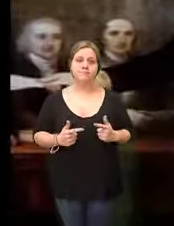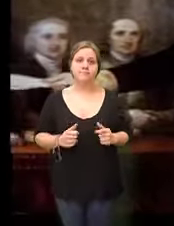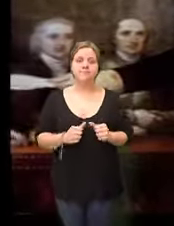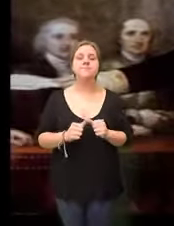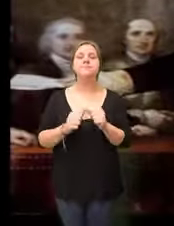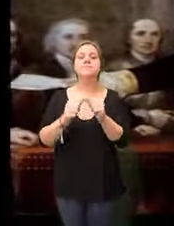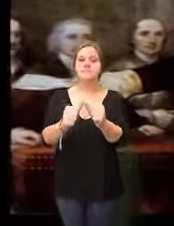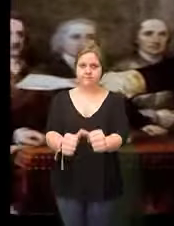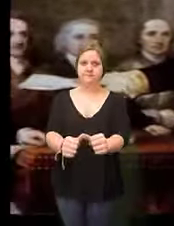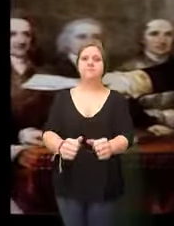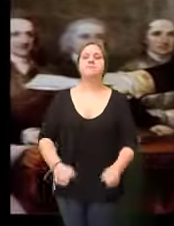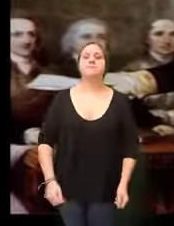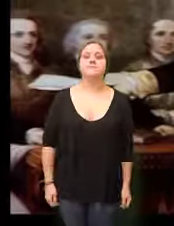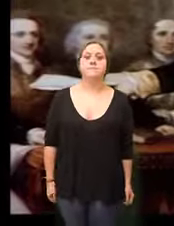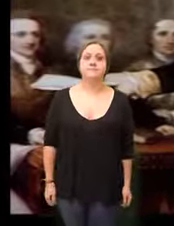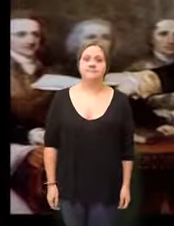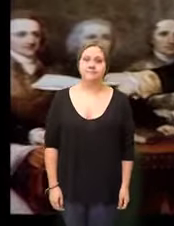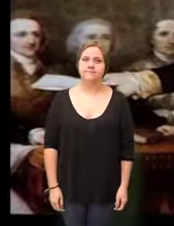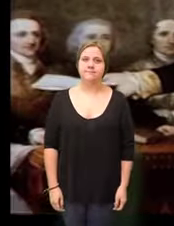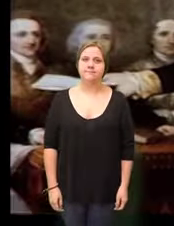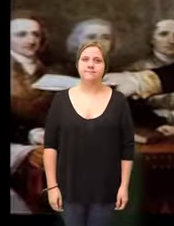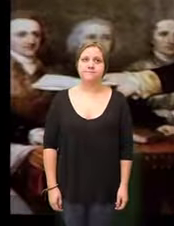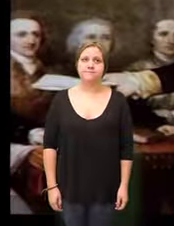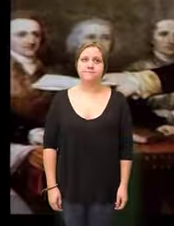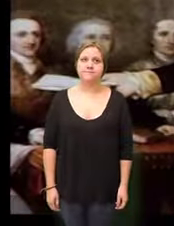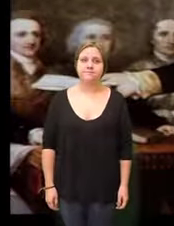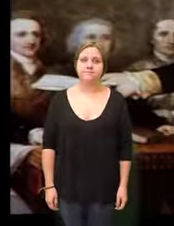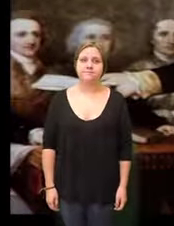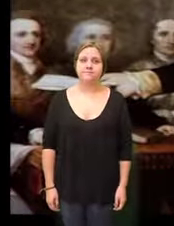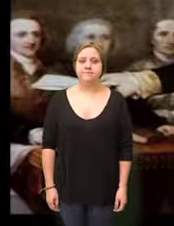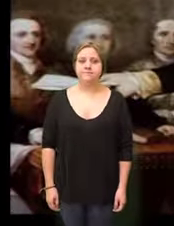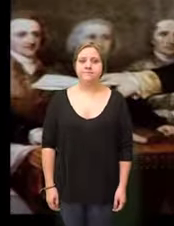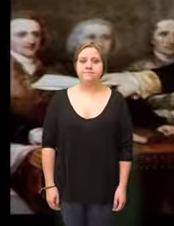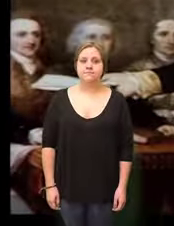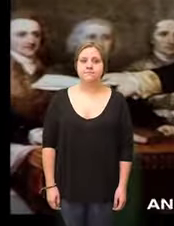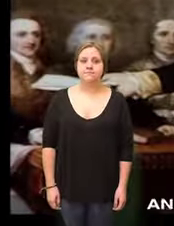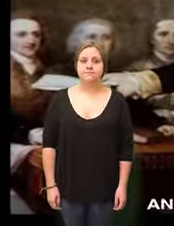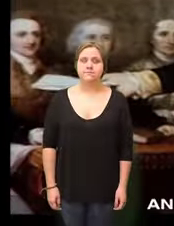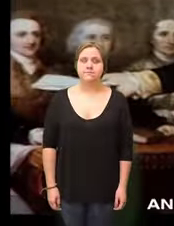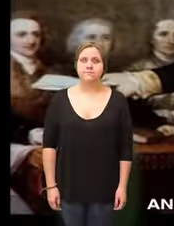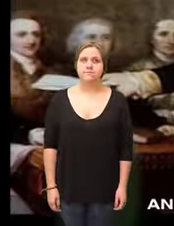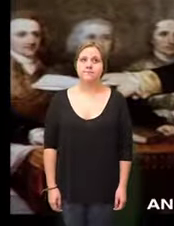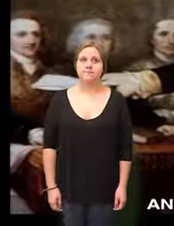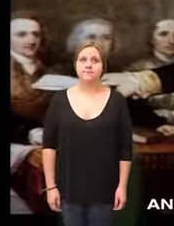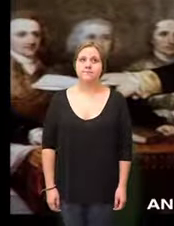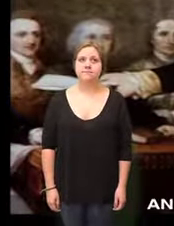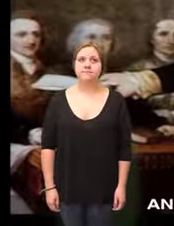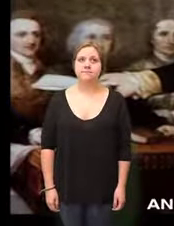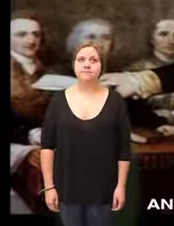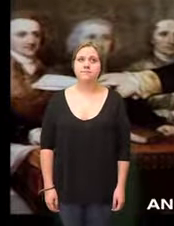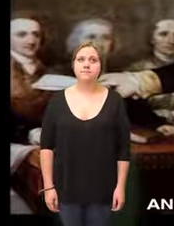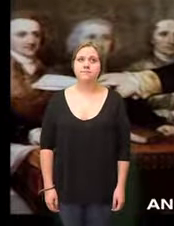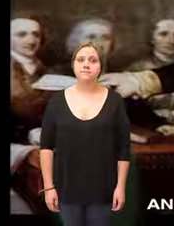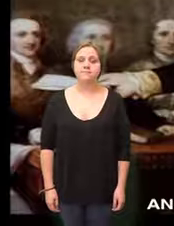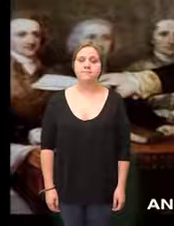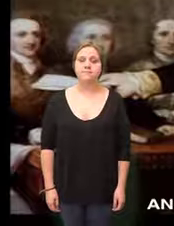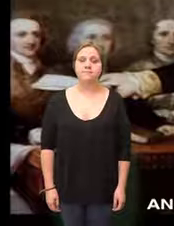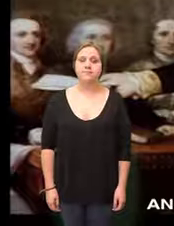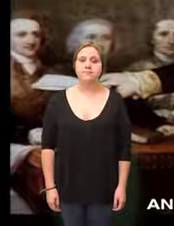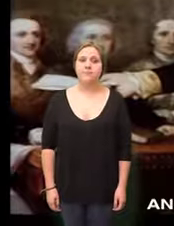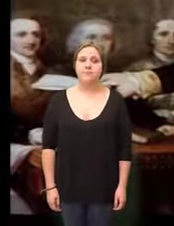I return my commission and take leave of public life